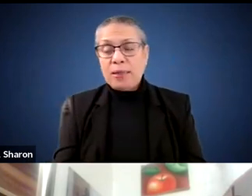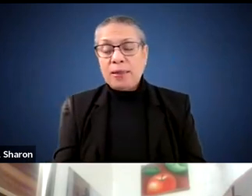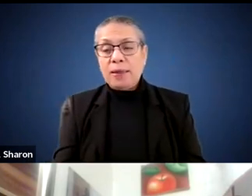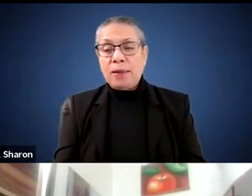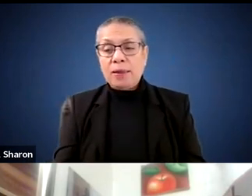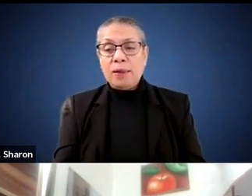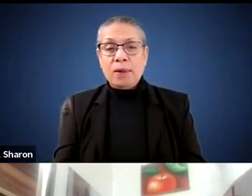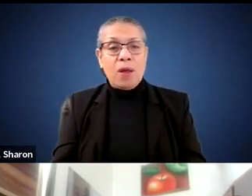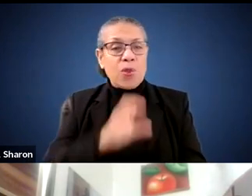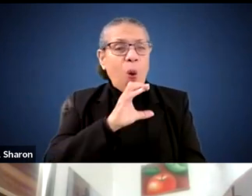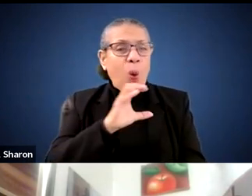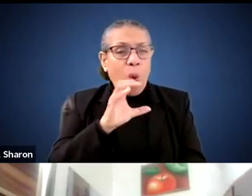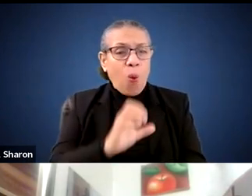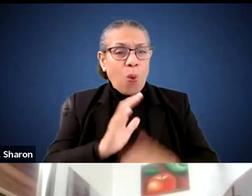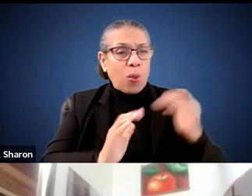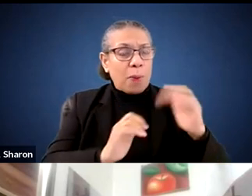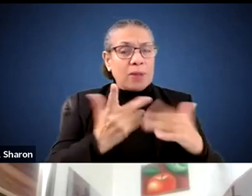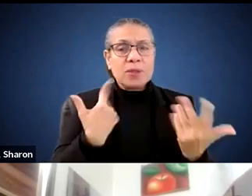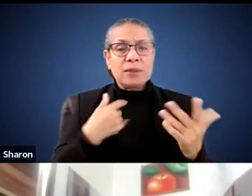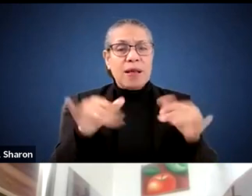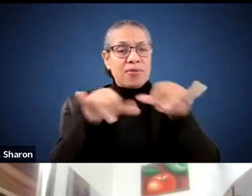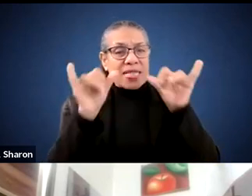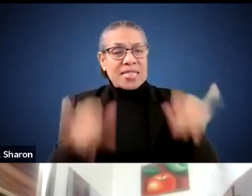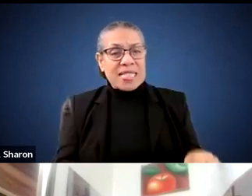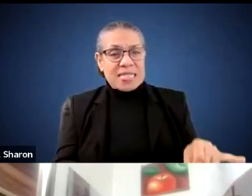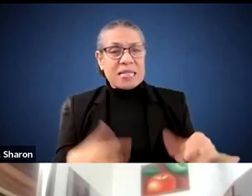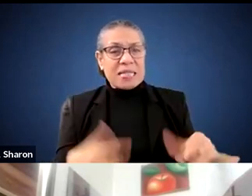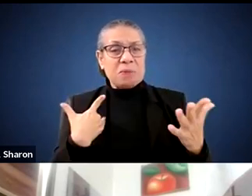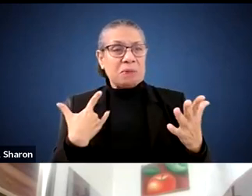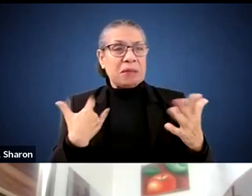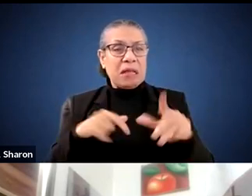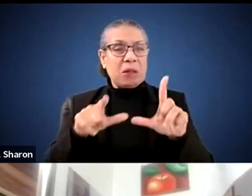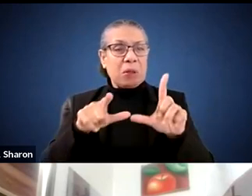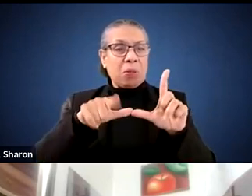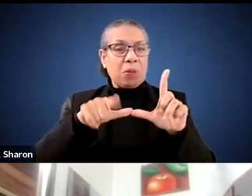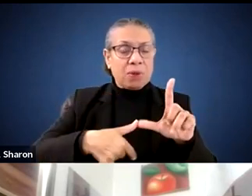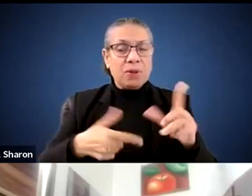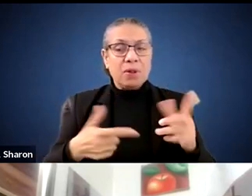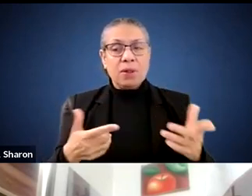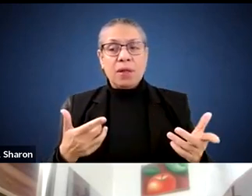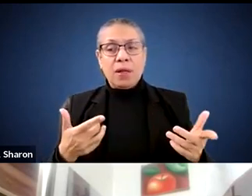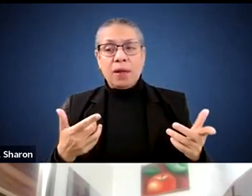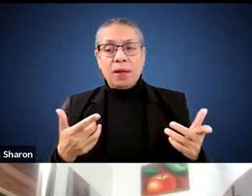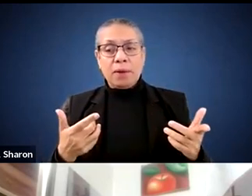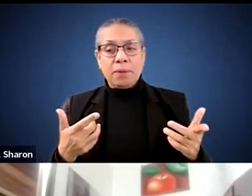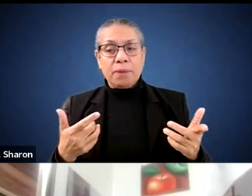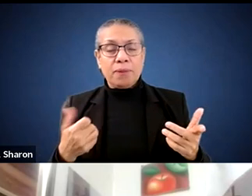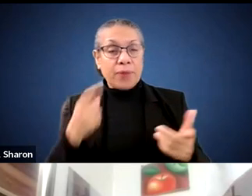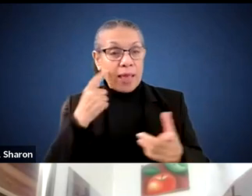They're older buildings where a lot of the systems are reaching the end of the useful life. And I think both